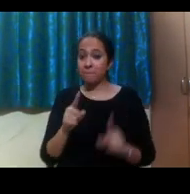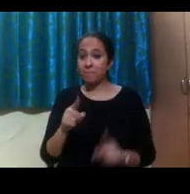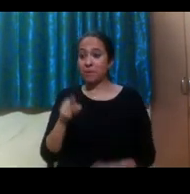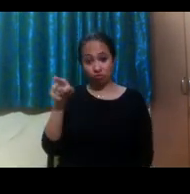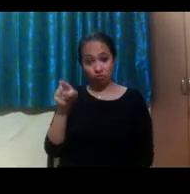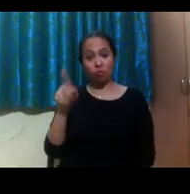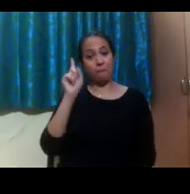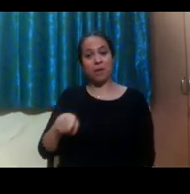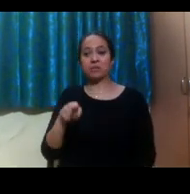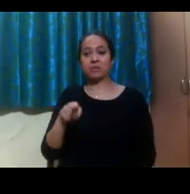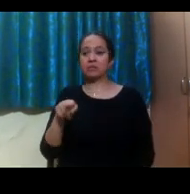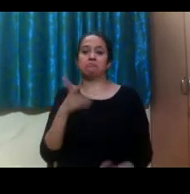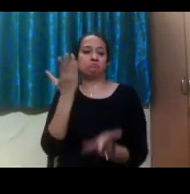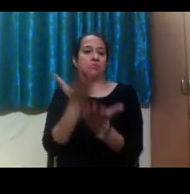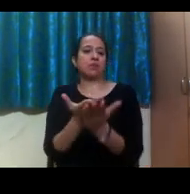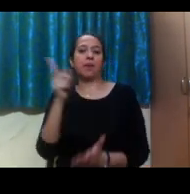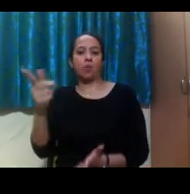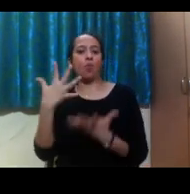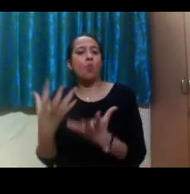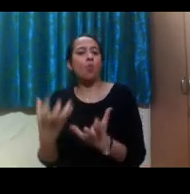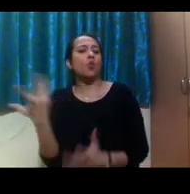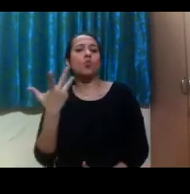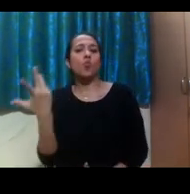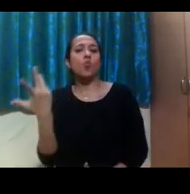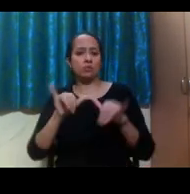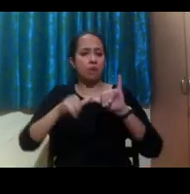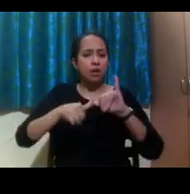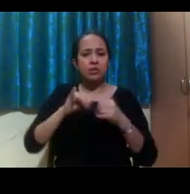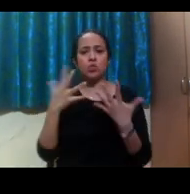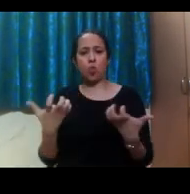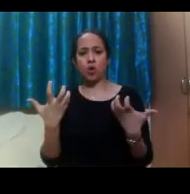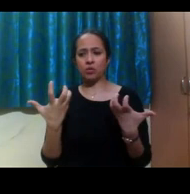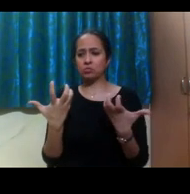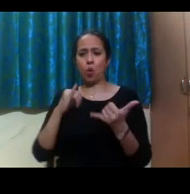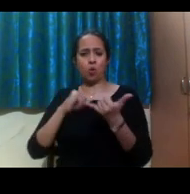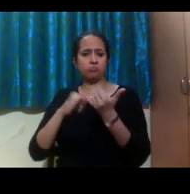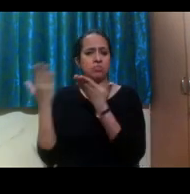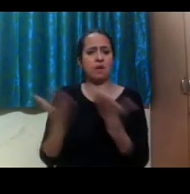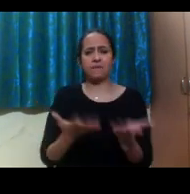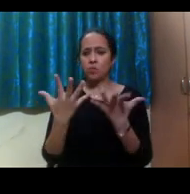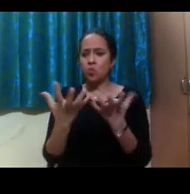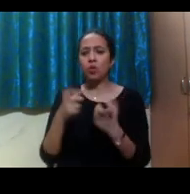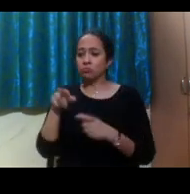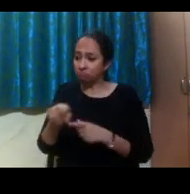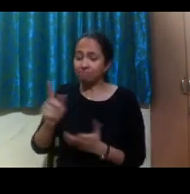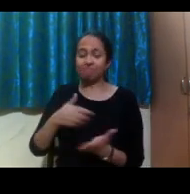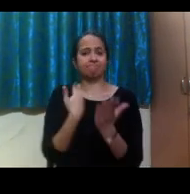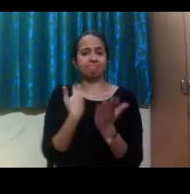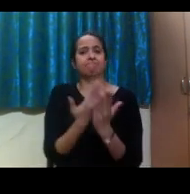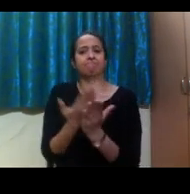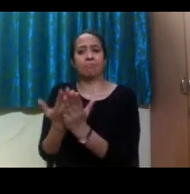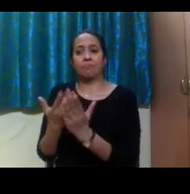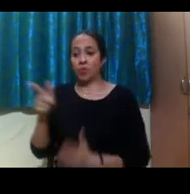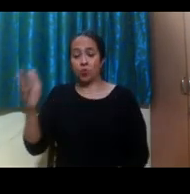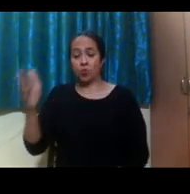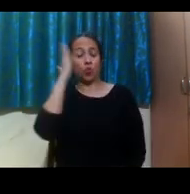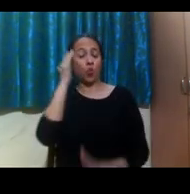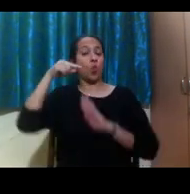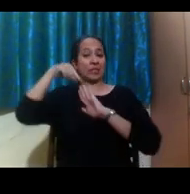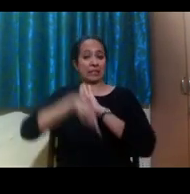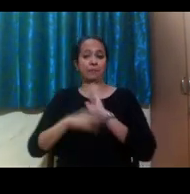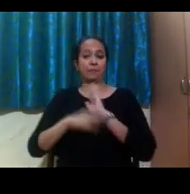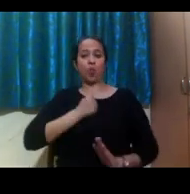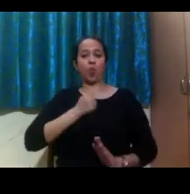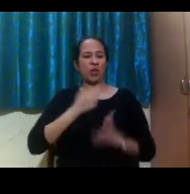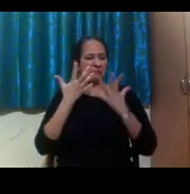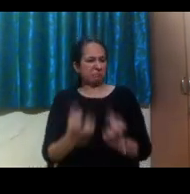for your accommodations. So what's cool is that, as I stated earlier with the accommodation memo, you don't have to go into your disability if you don't want to with people, but